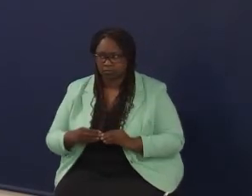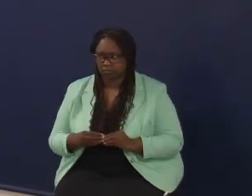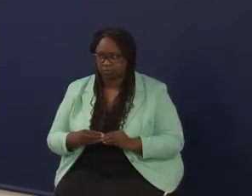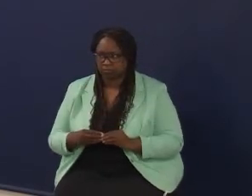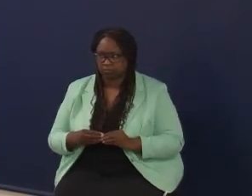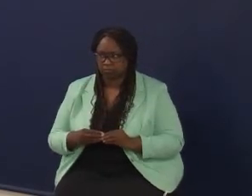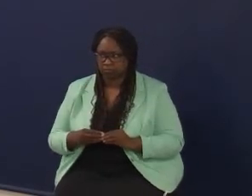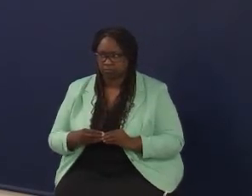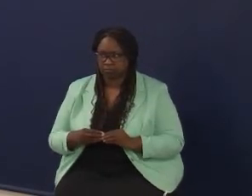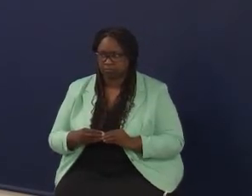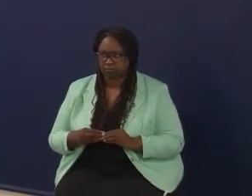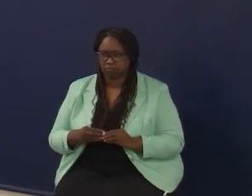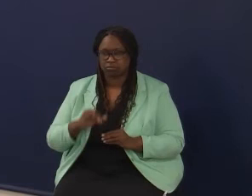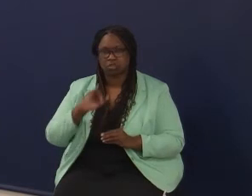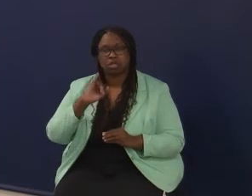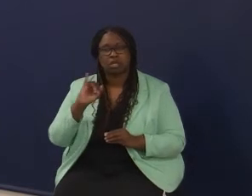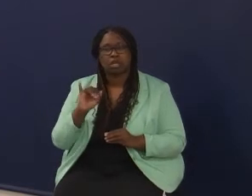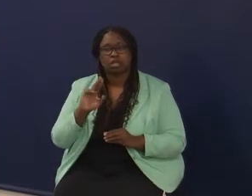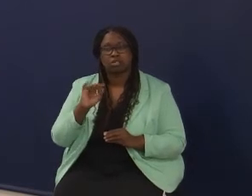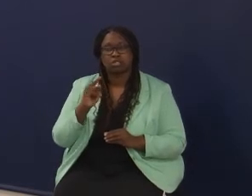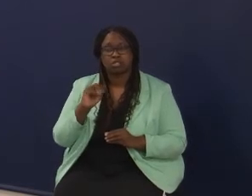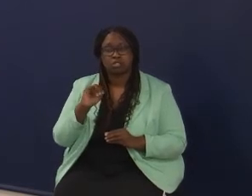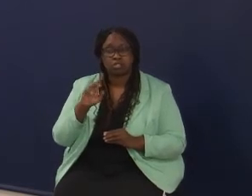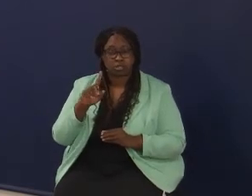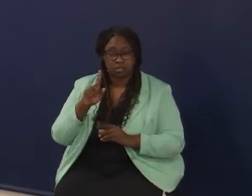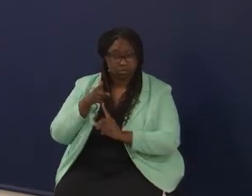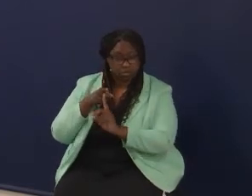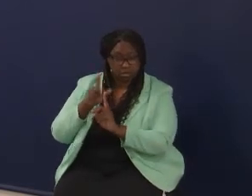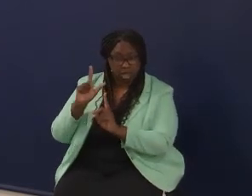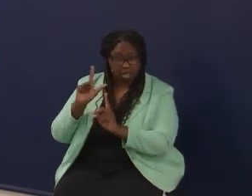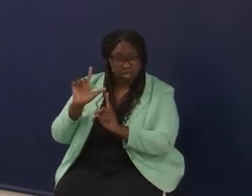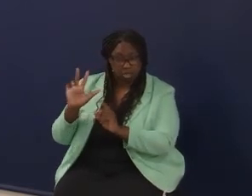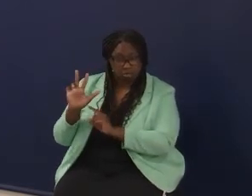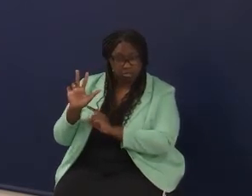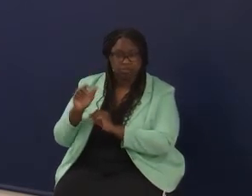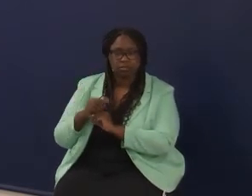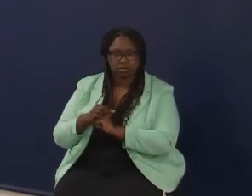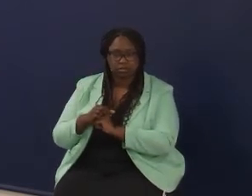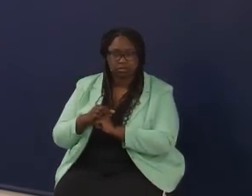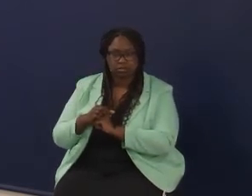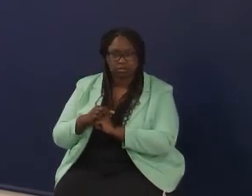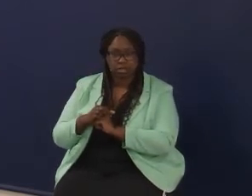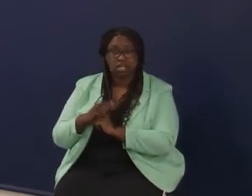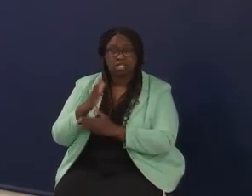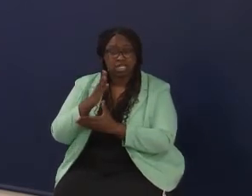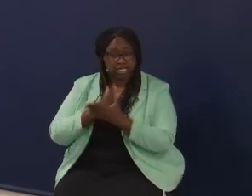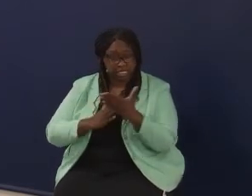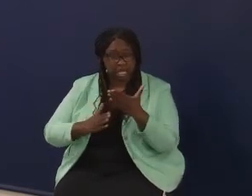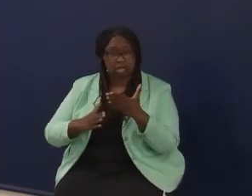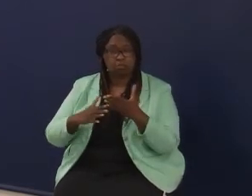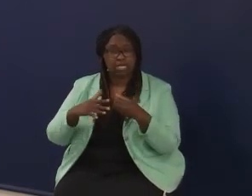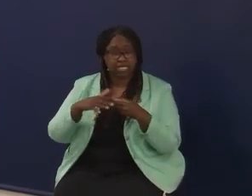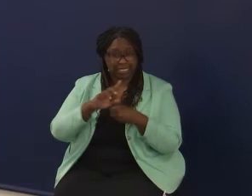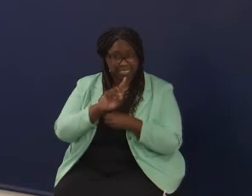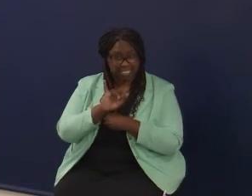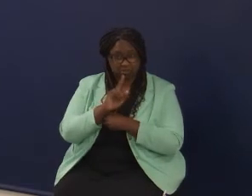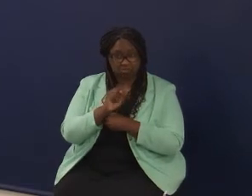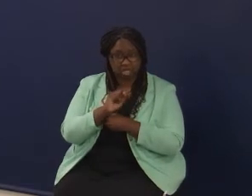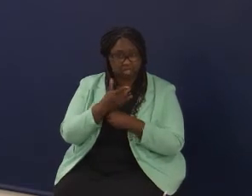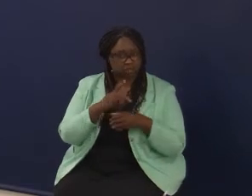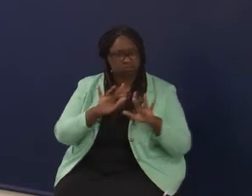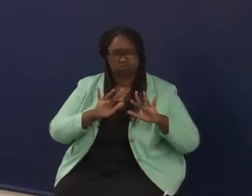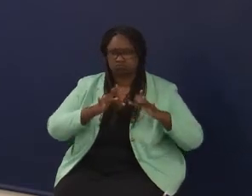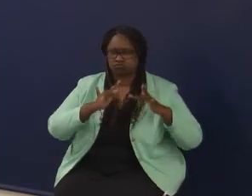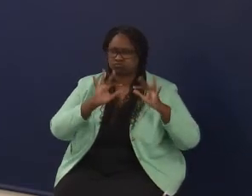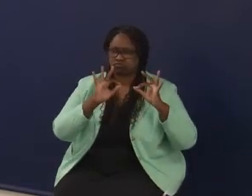speak specifically to L3? Yeah. I mean, we have some shiny light districts, so we want to let them run, right?